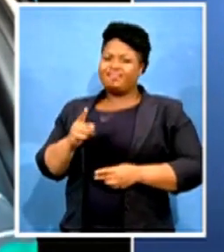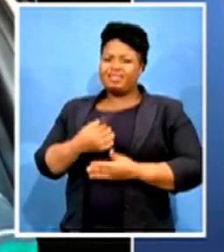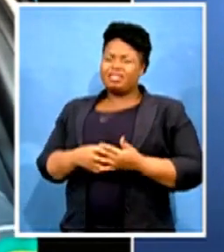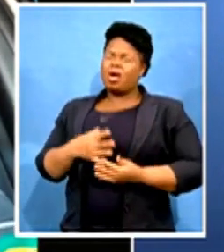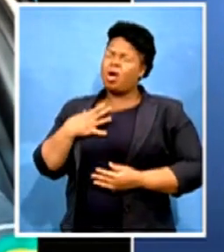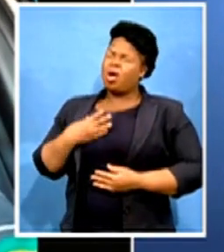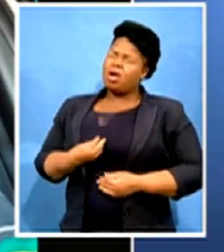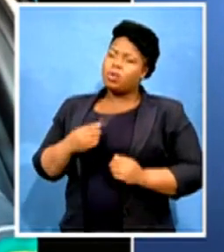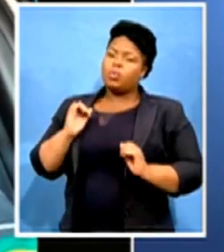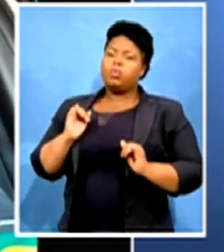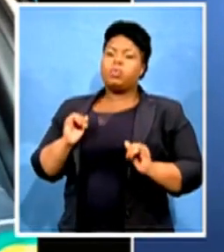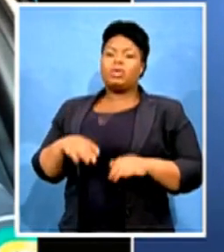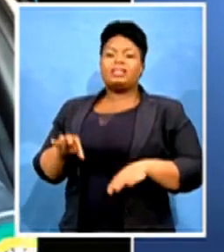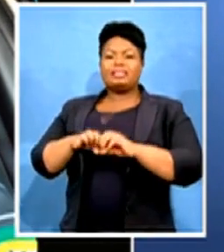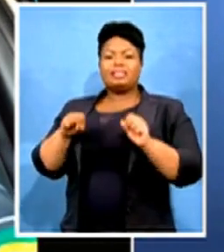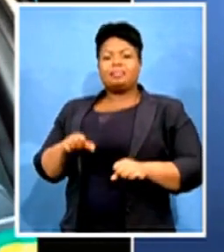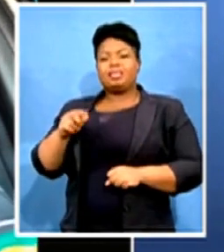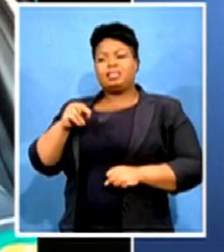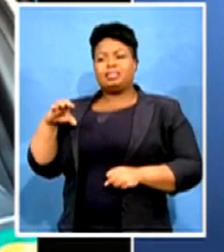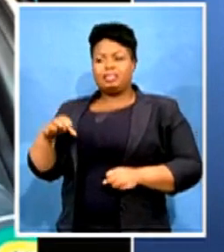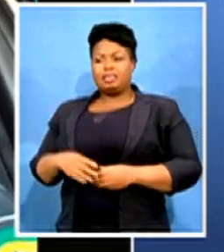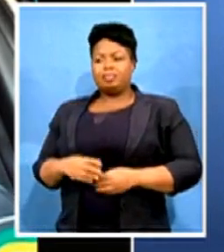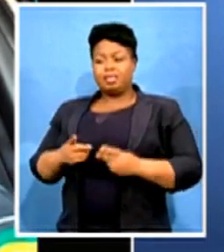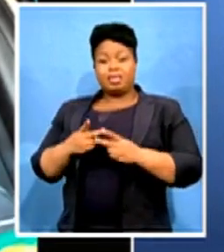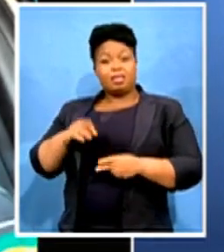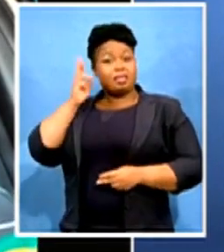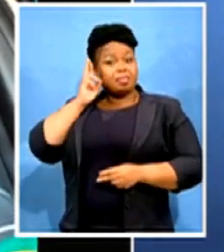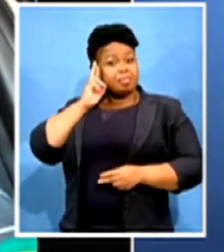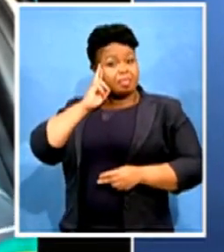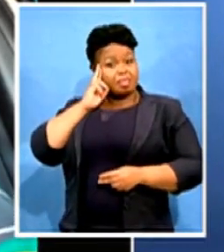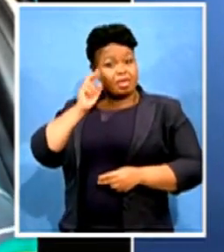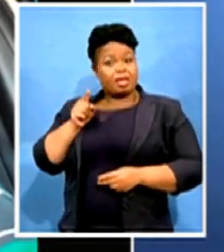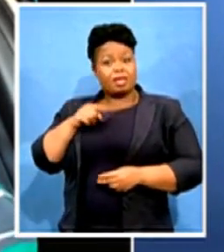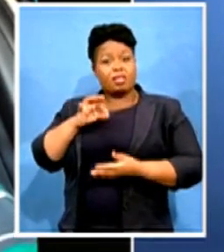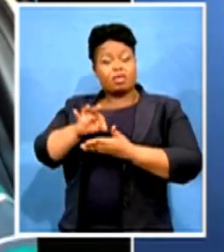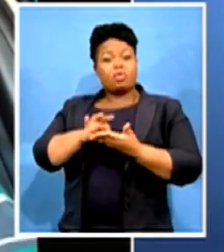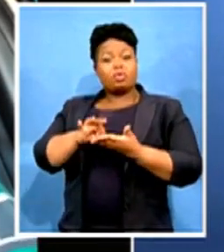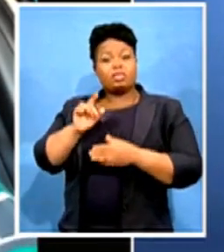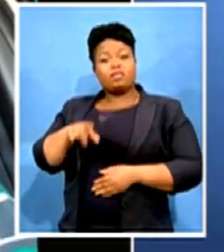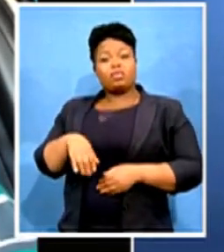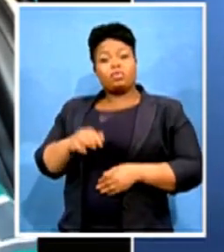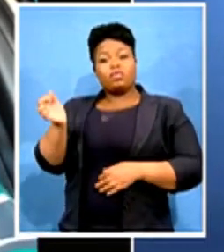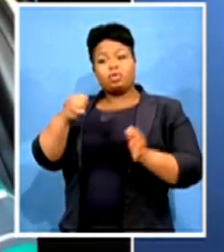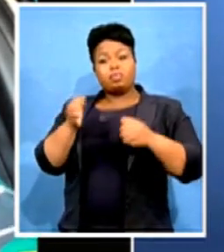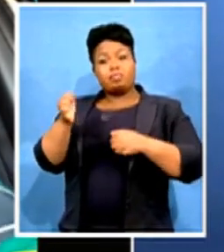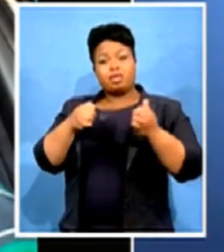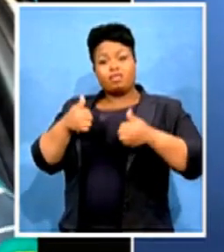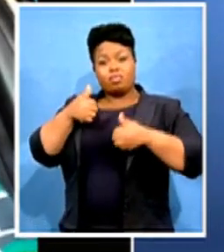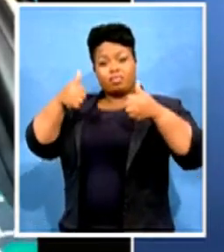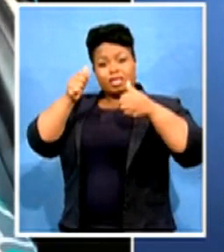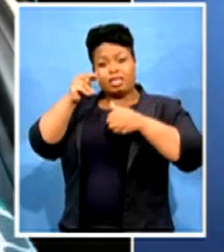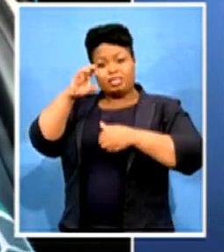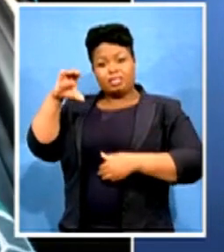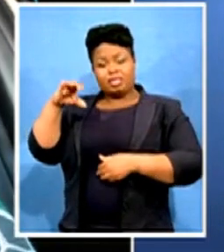the ANC. Remember, the contract of the deployees of the ANC in councils and in government is through the